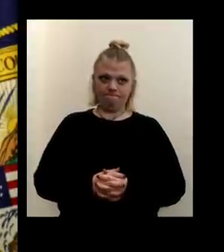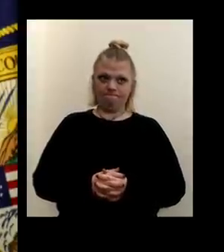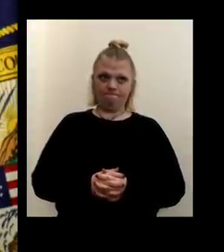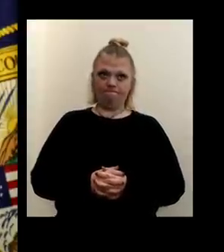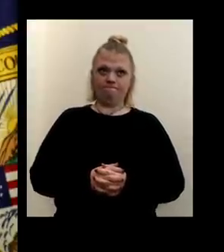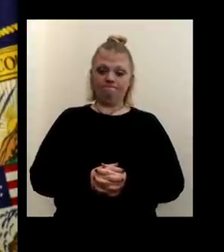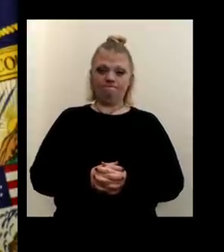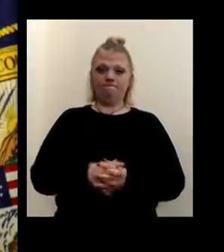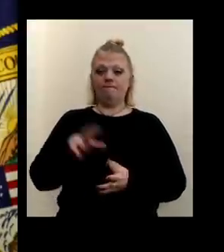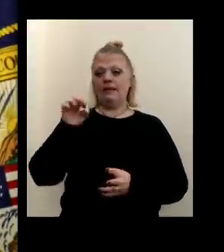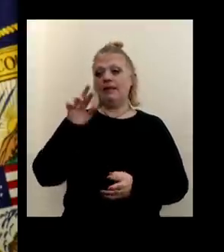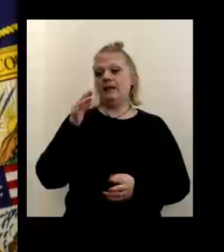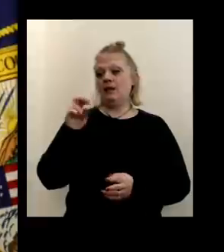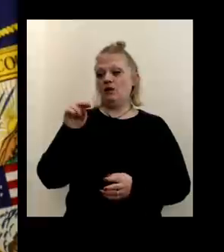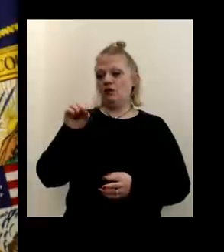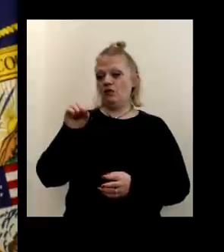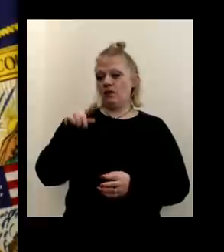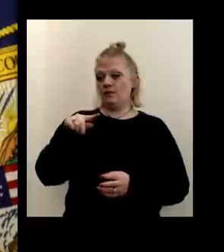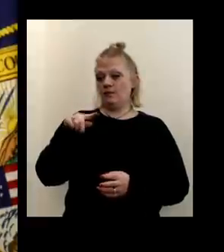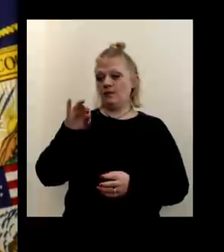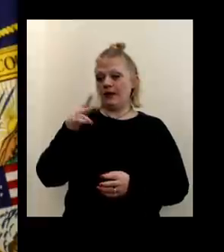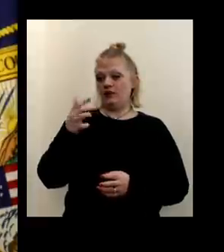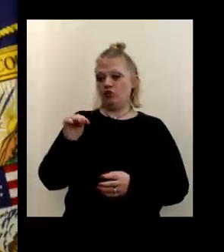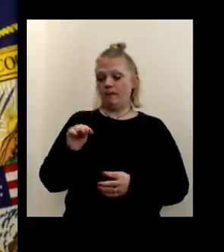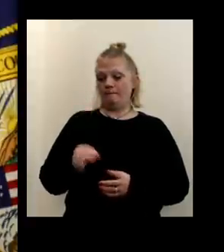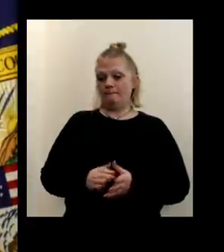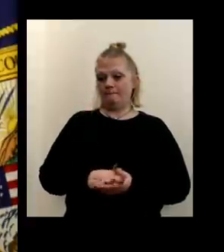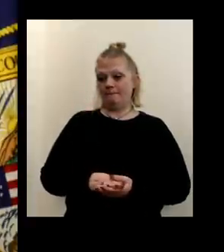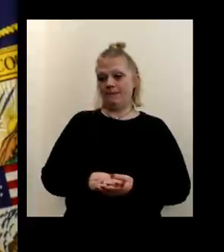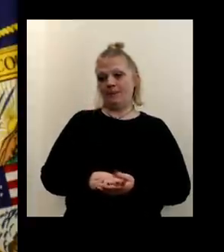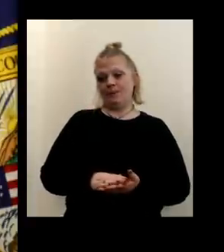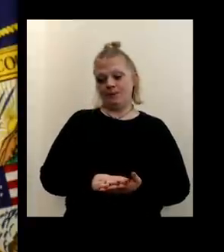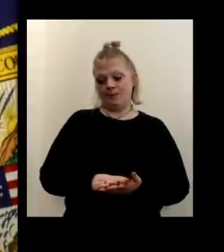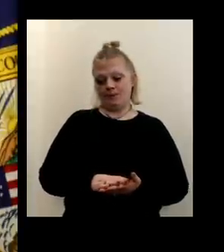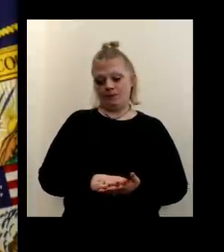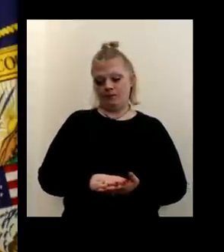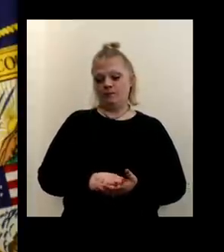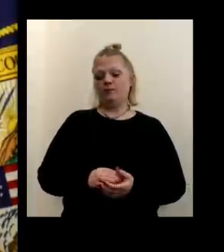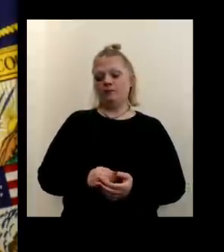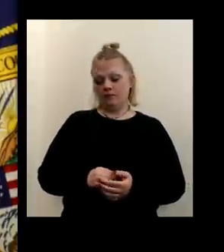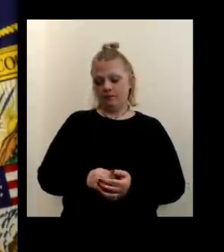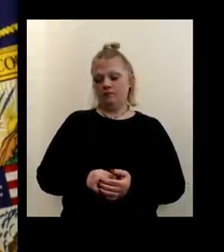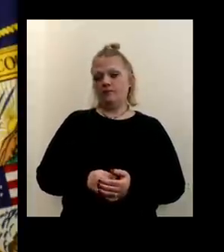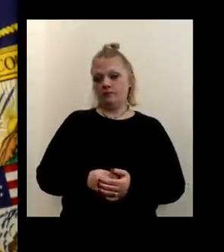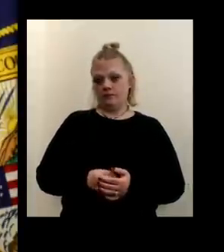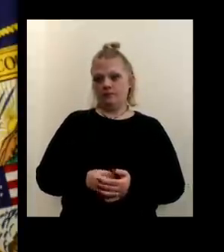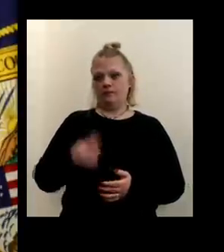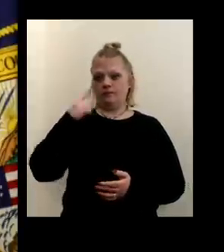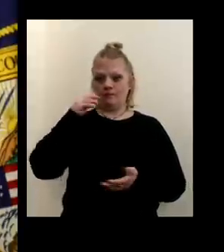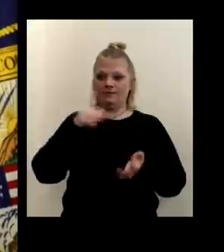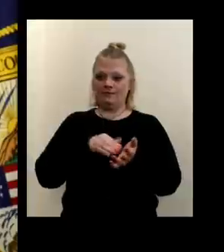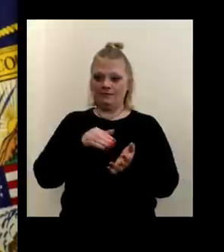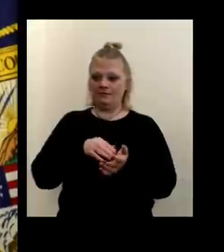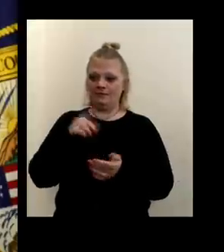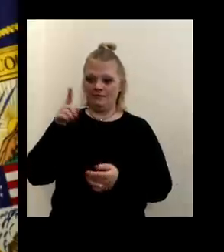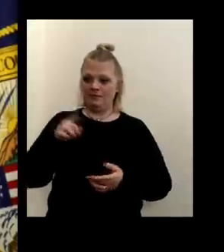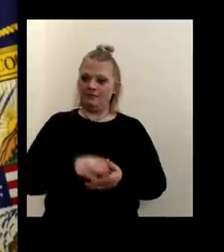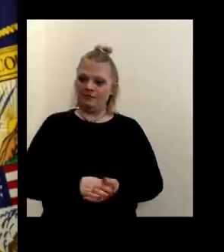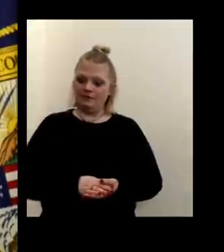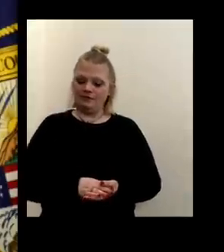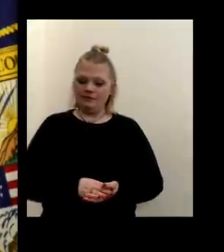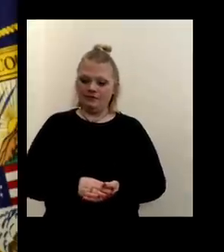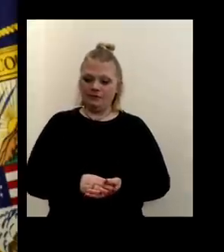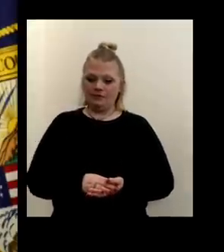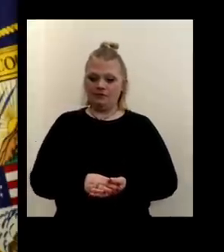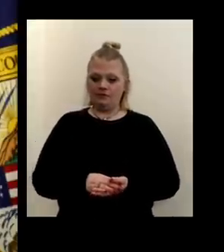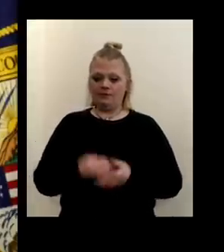Okay, here in tie spectrum news. Any more questions? Yeah, this one is for Dr. Burstein. Um,